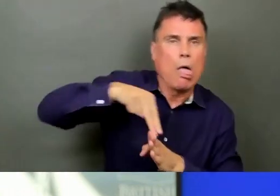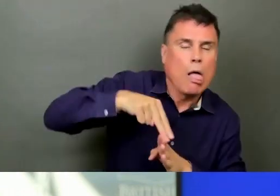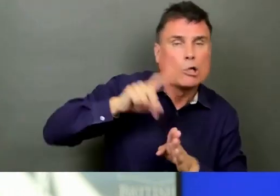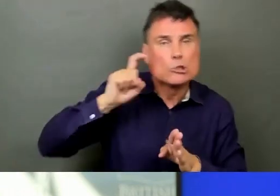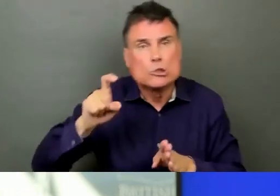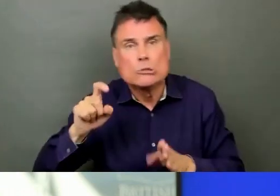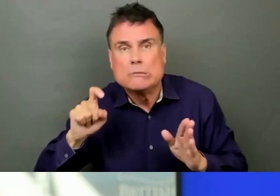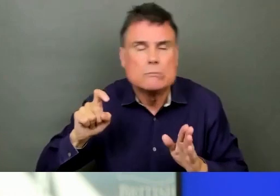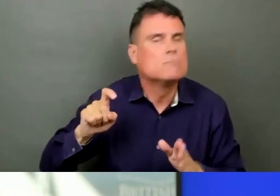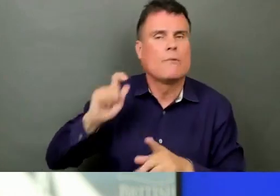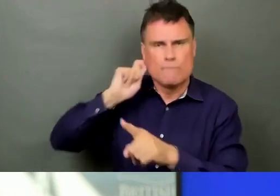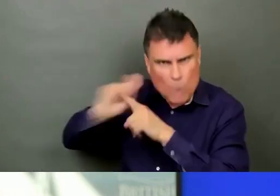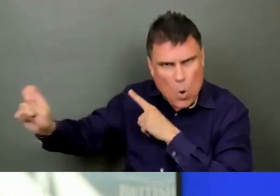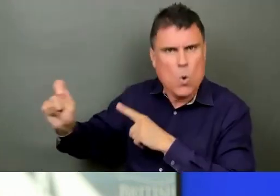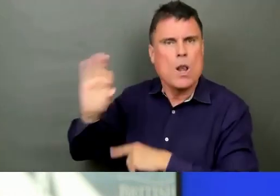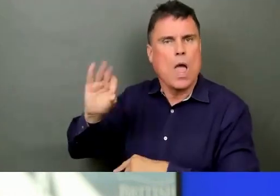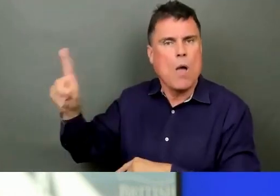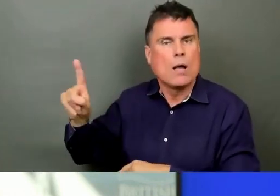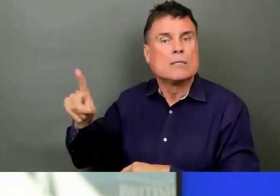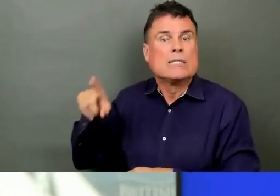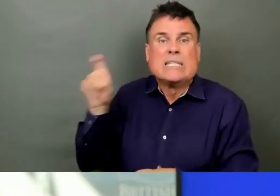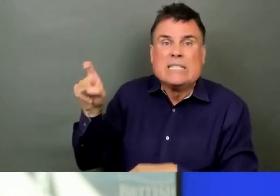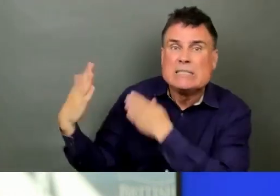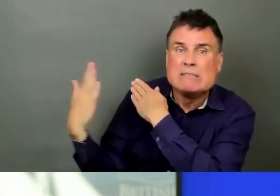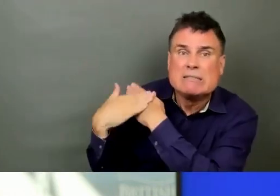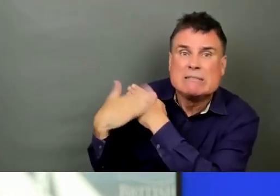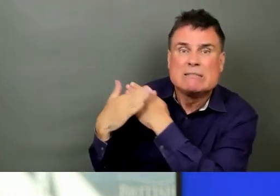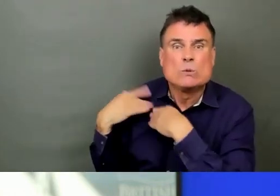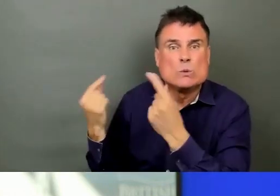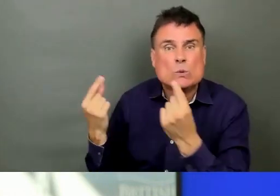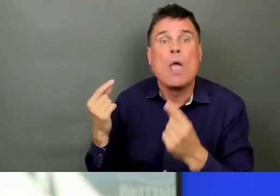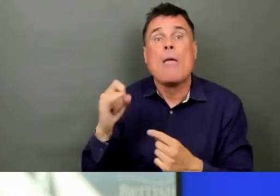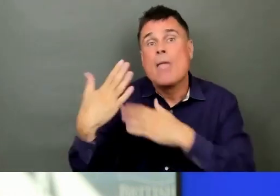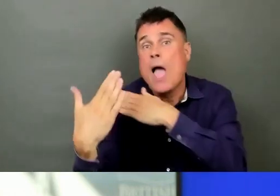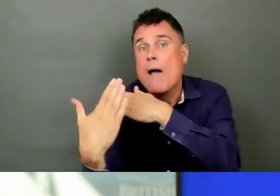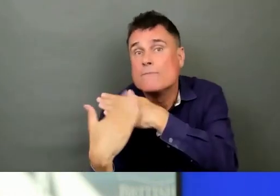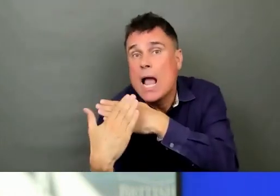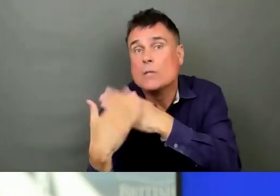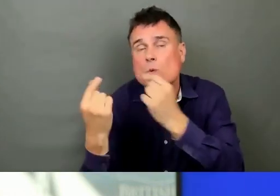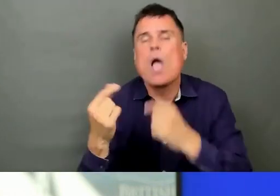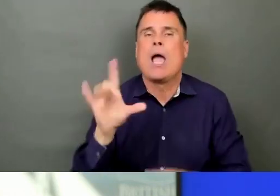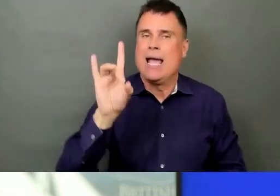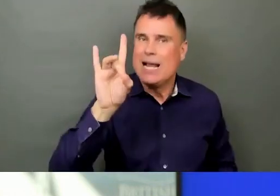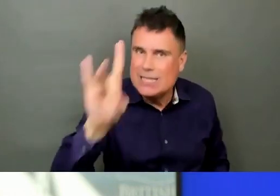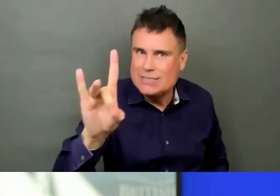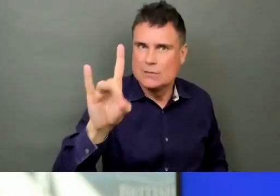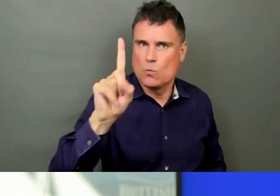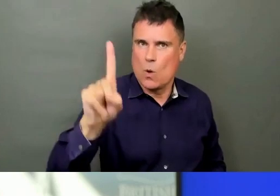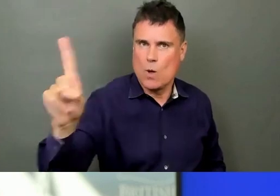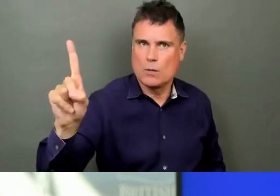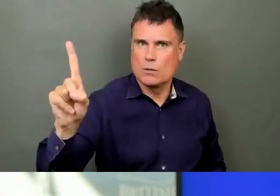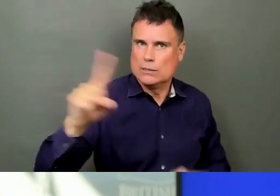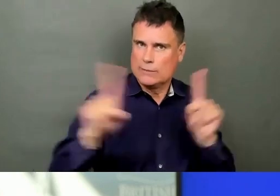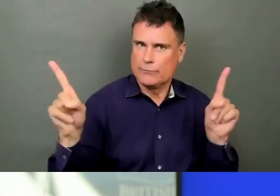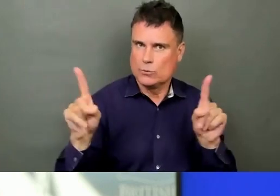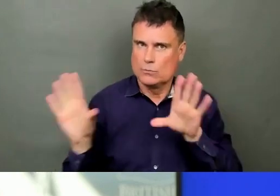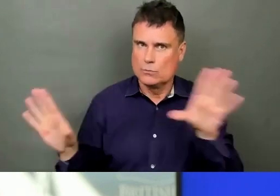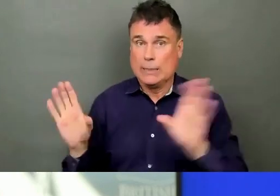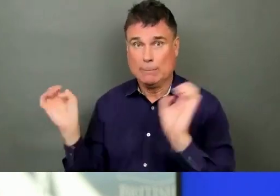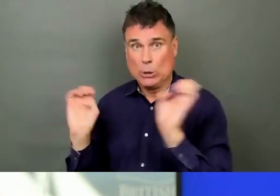also know, there's been a significant increase over the period now of months, really, since